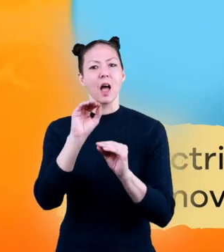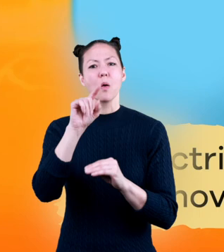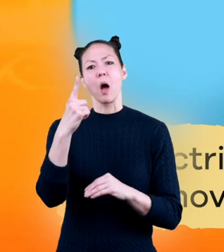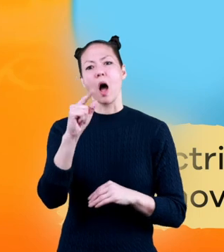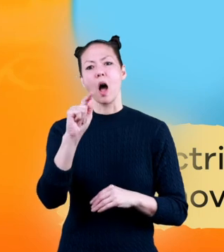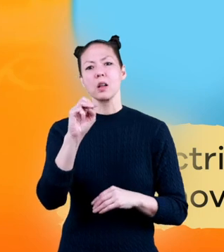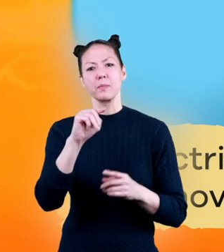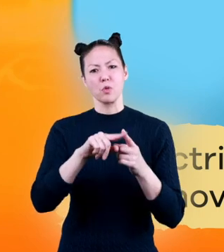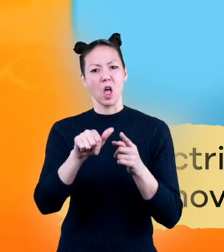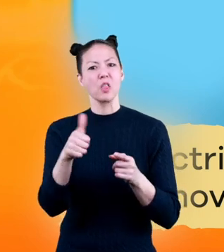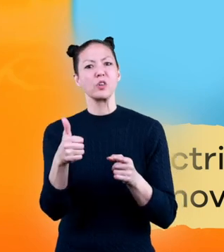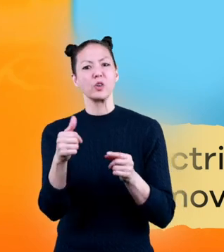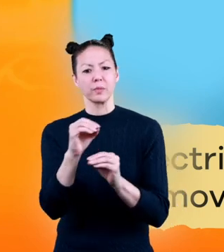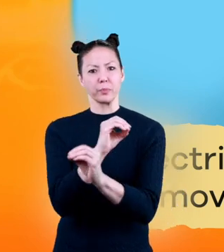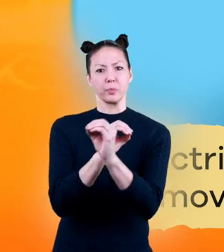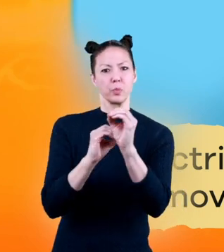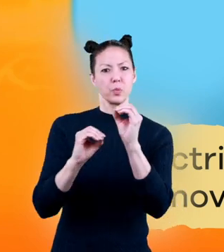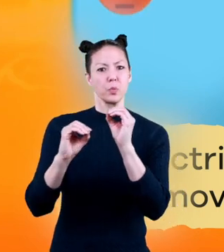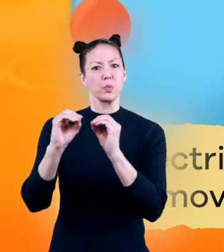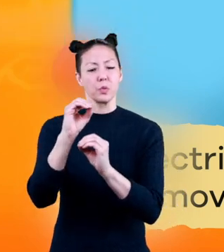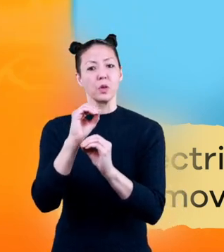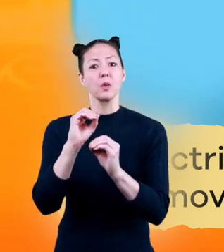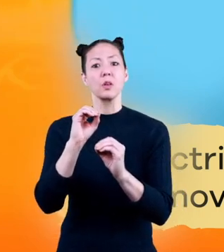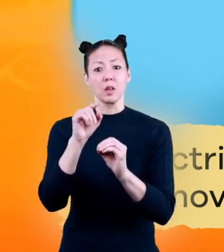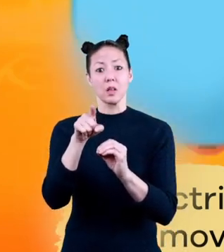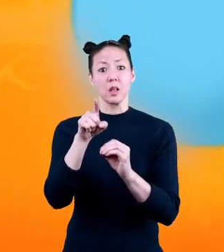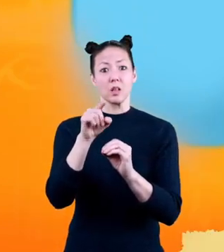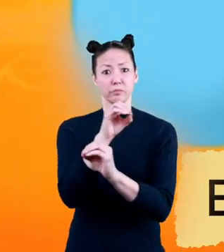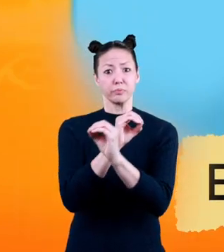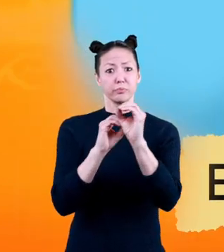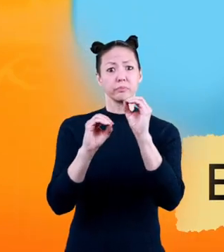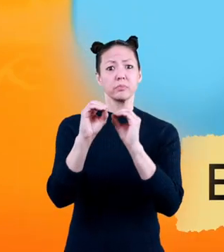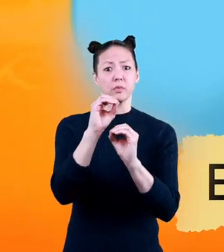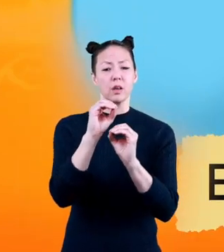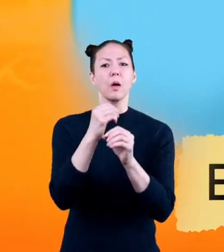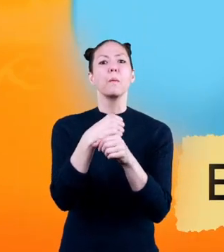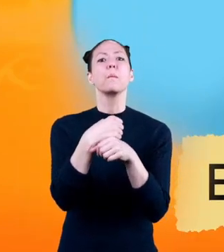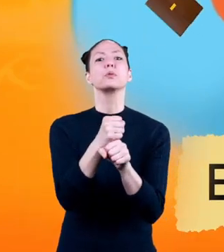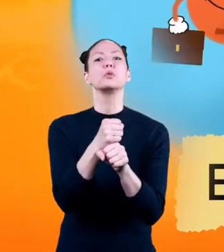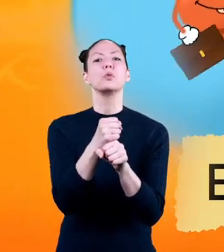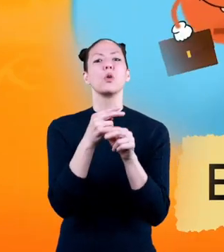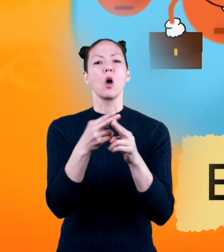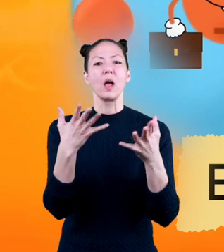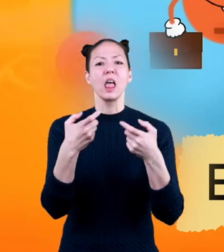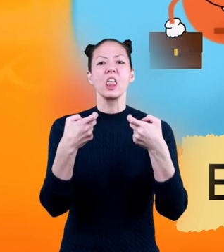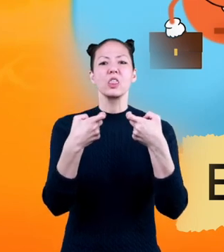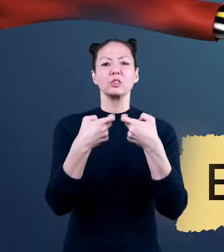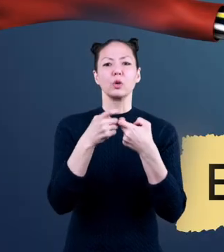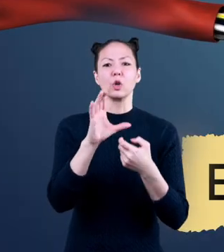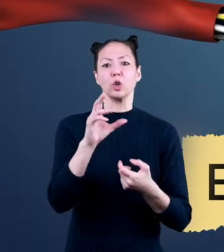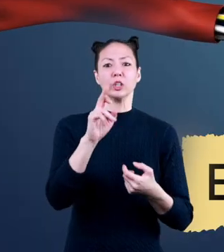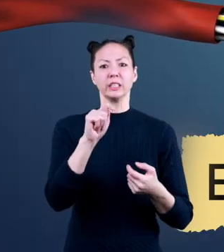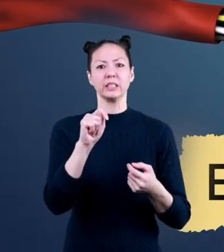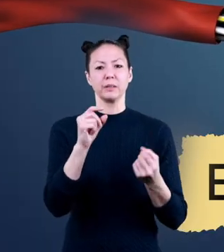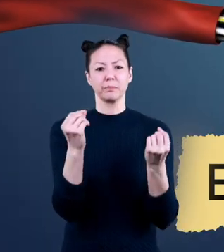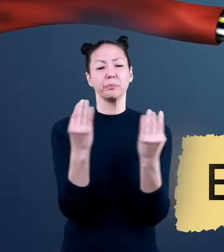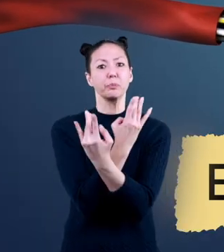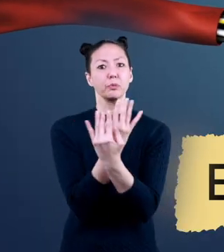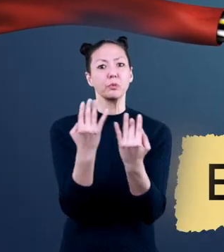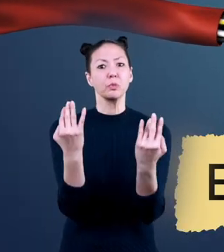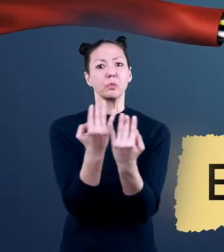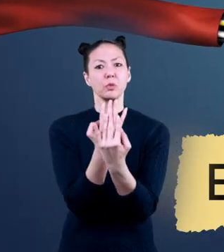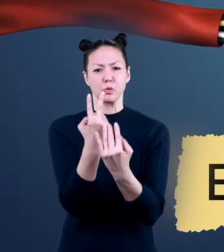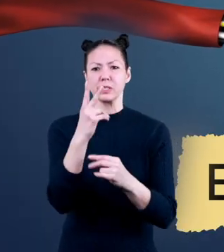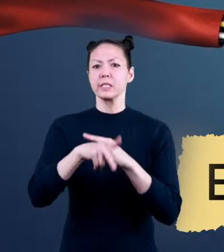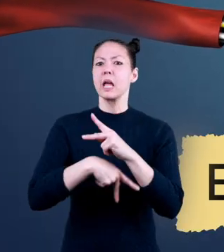to another. When the electrons are moving, they produce something called an electric current. There are